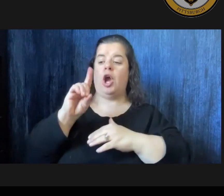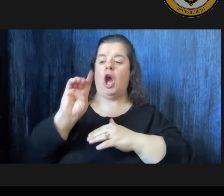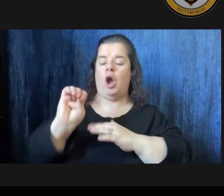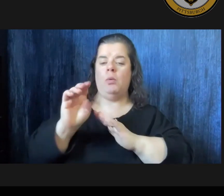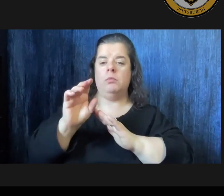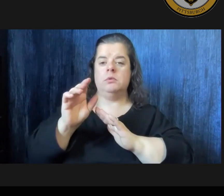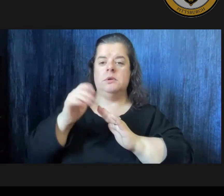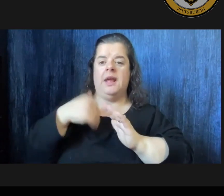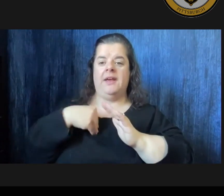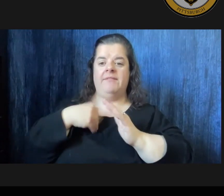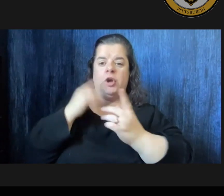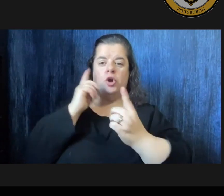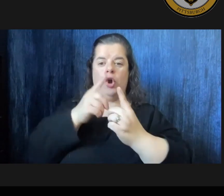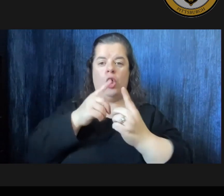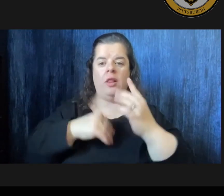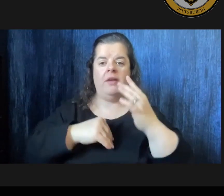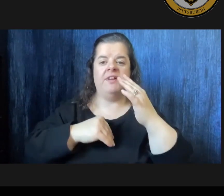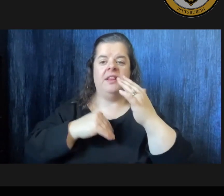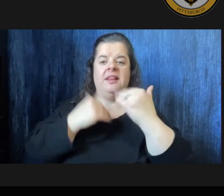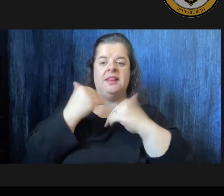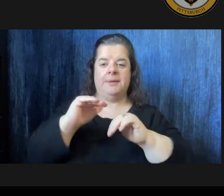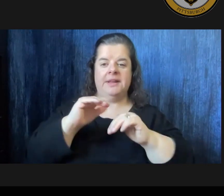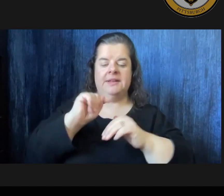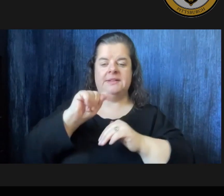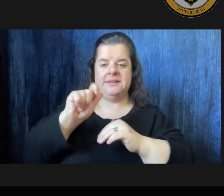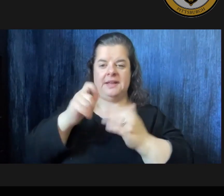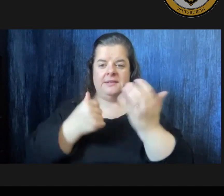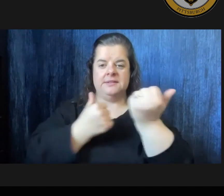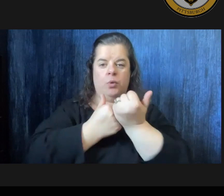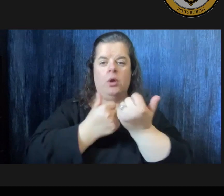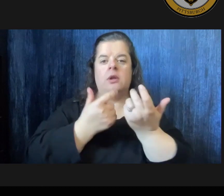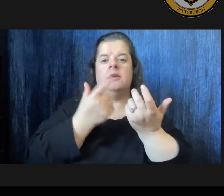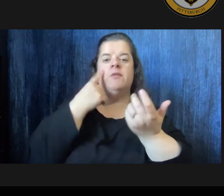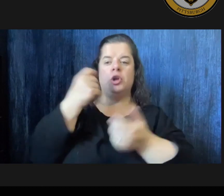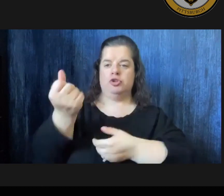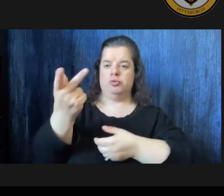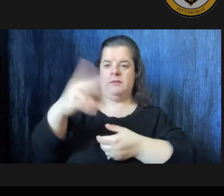limiting tax supported debt service to 12 percent of expenditures